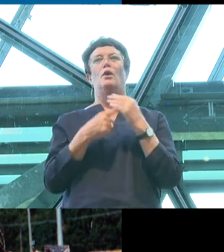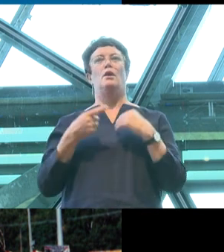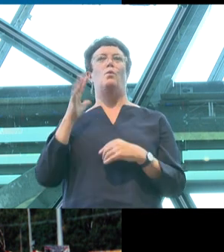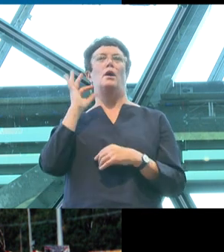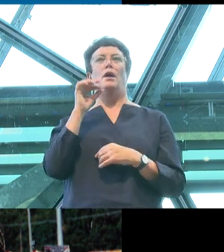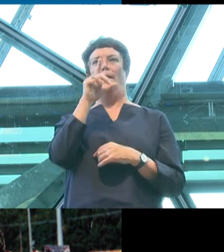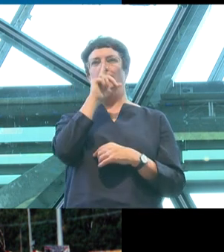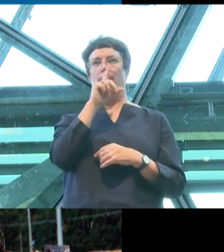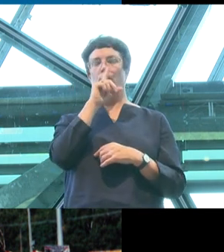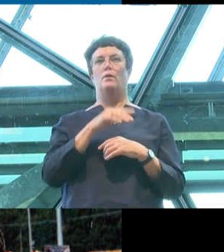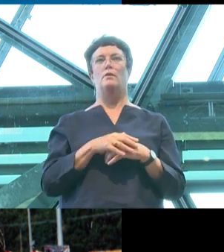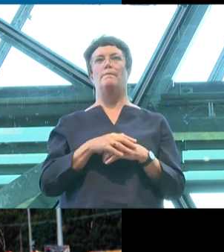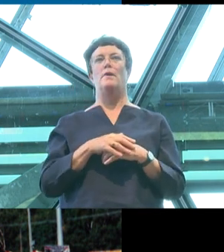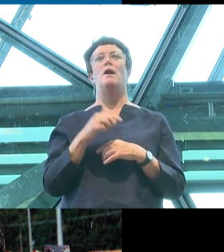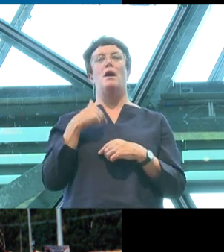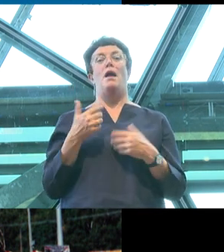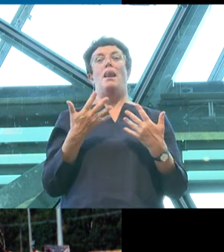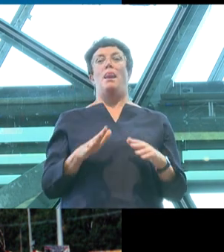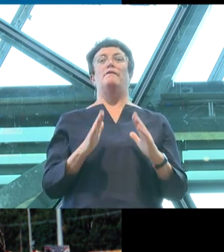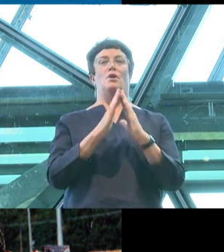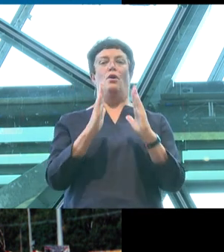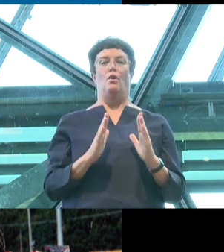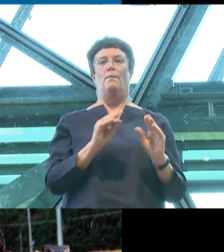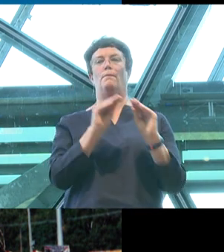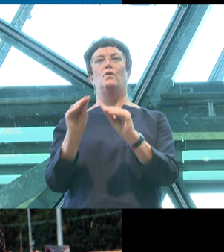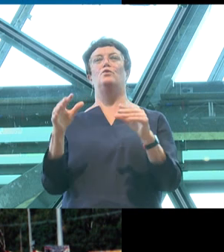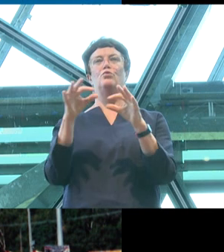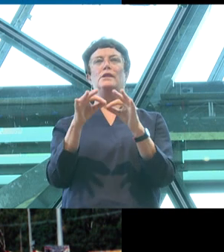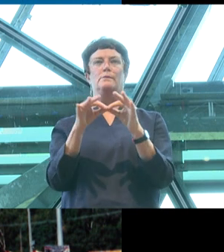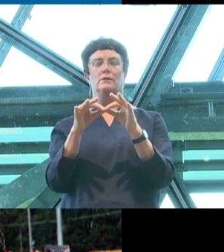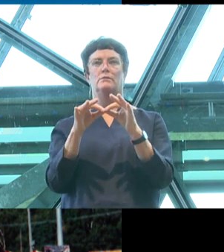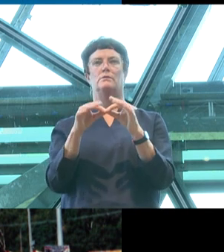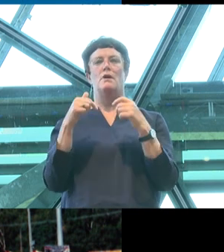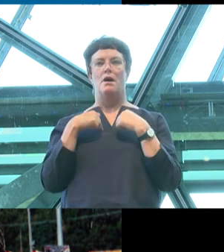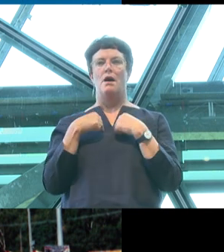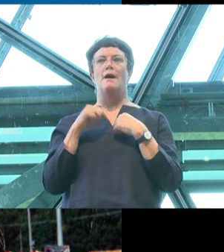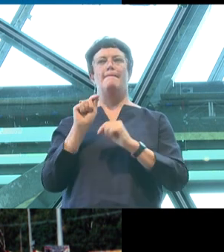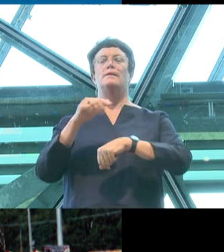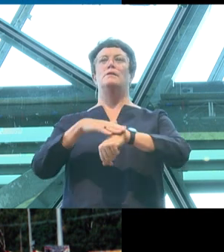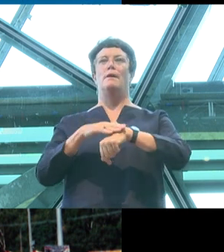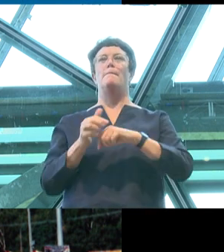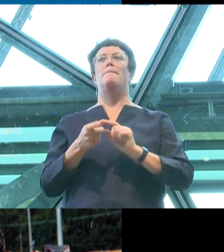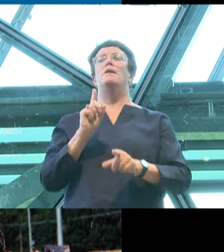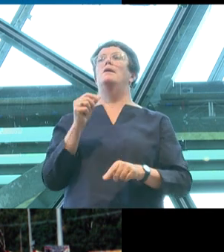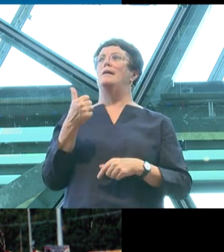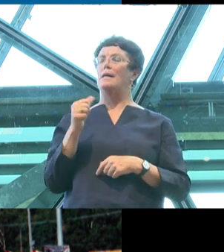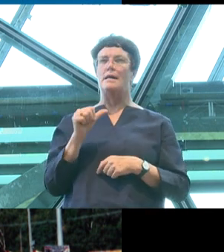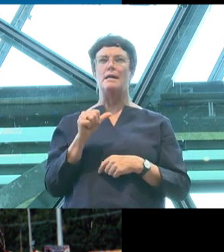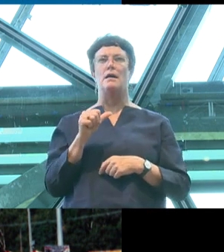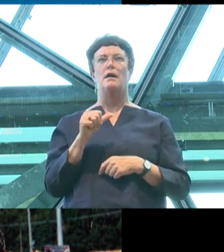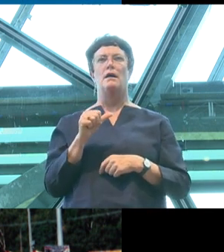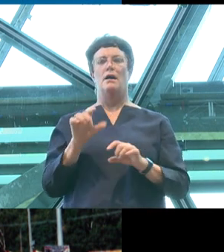I left home and moved to a big city, in my case Brisbane, that I properly understood that I was actually living on one of the most multicultural